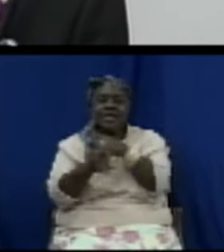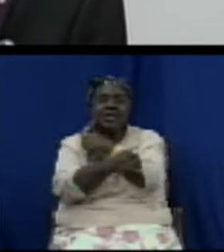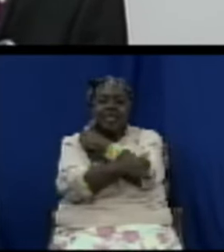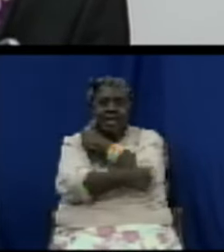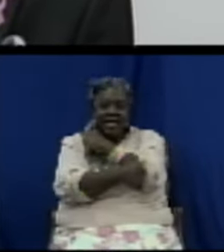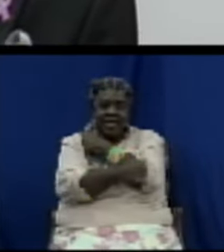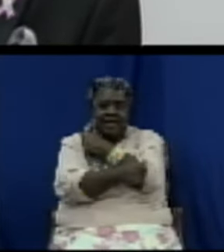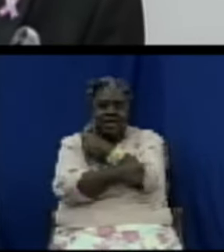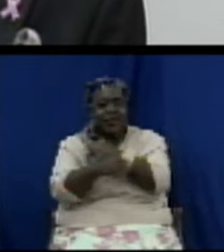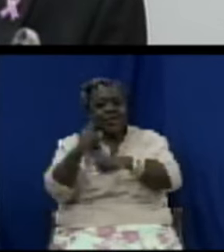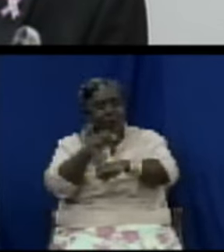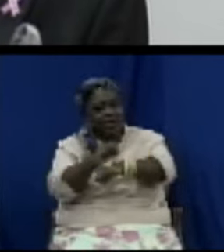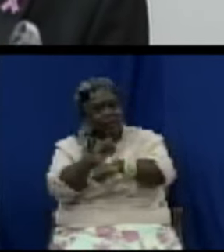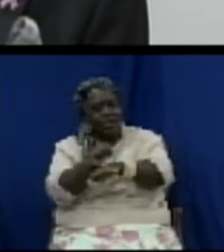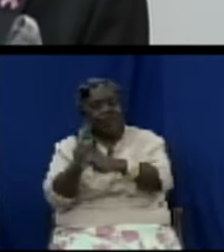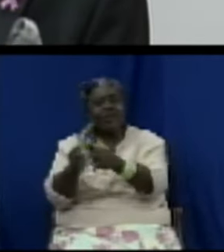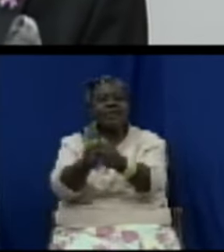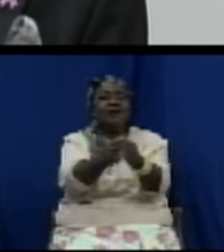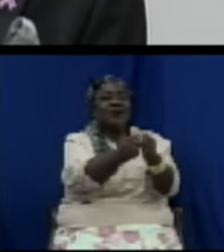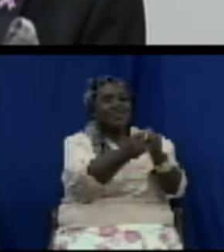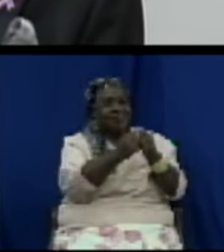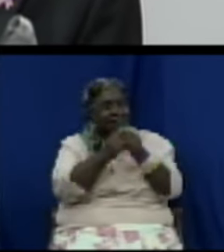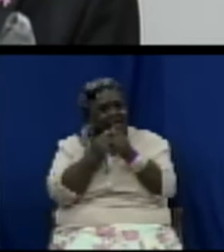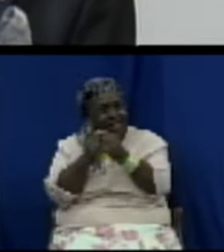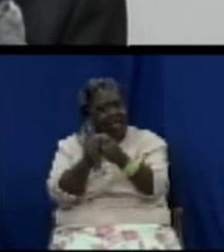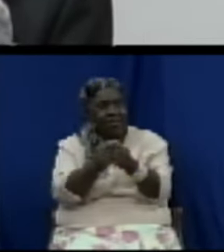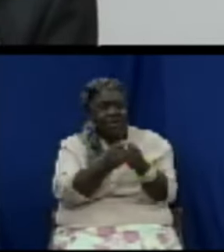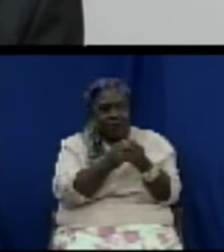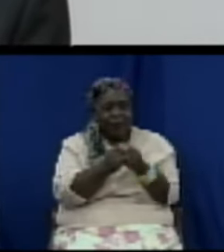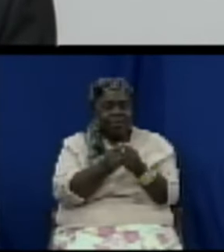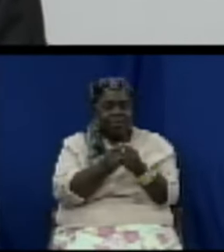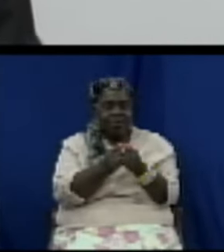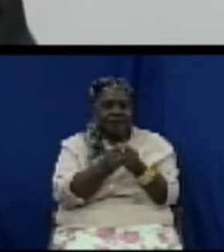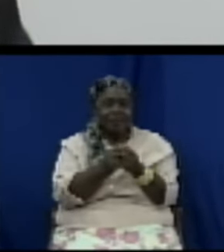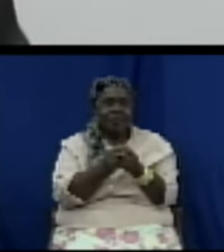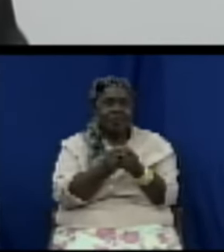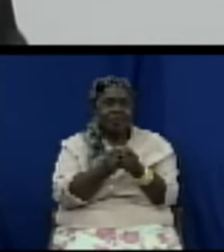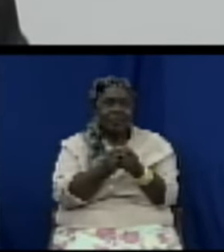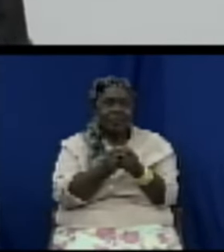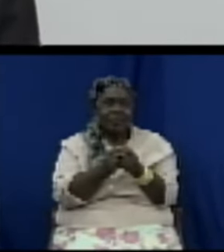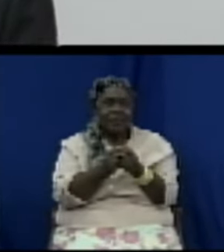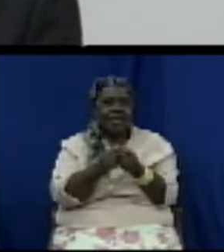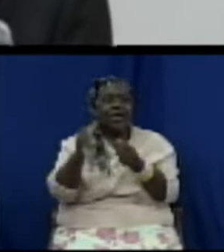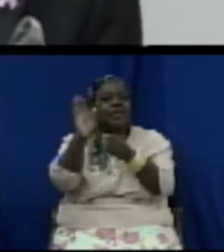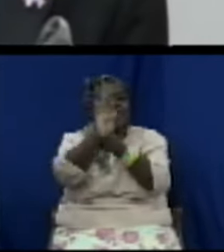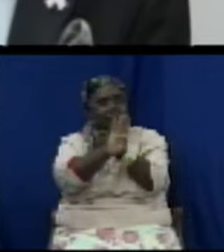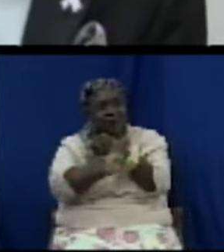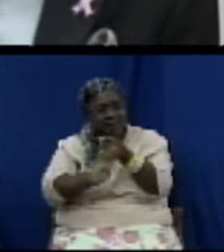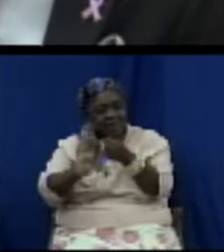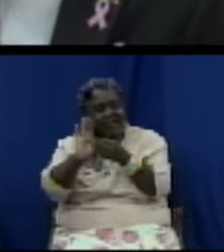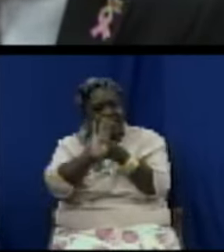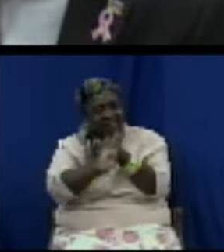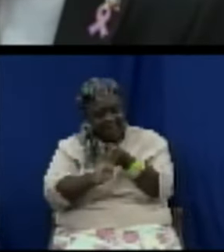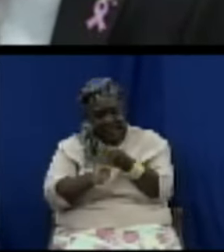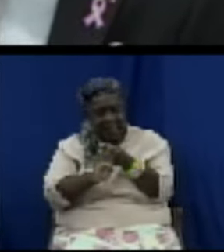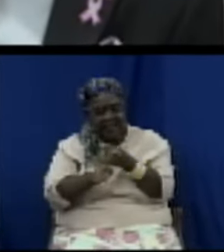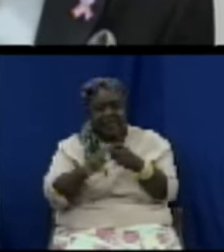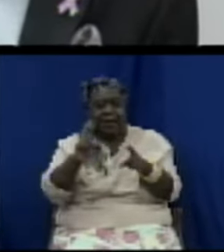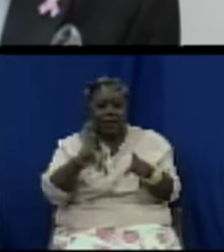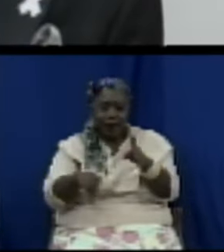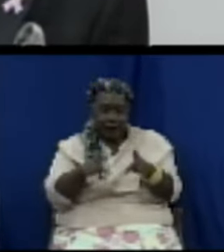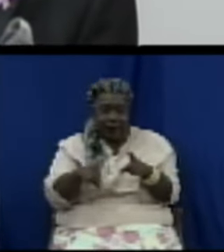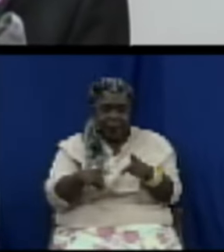harmonized legislative framework work that is aimed at protecting the consumers